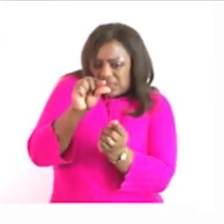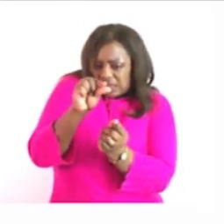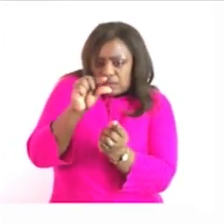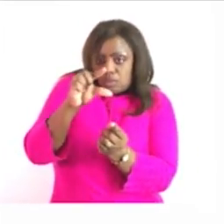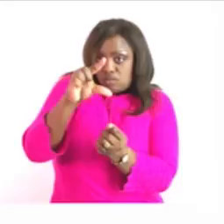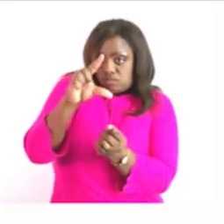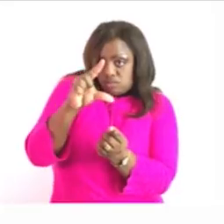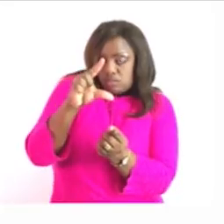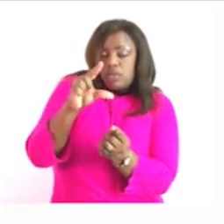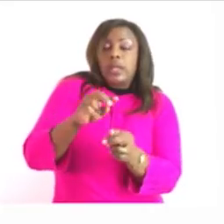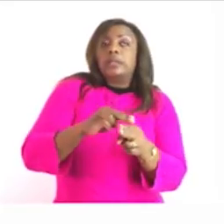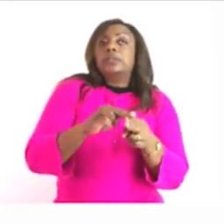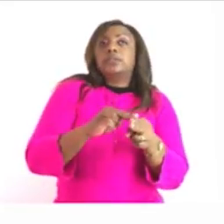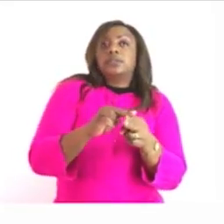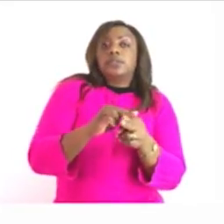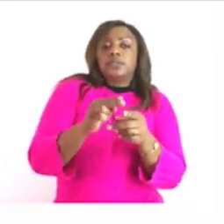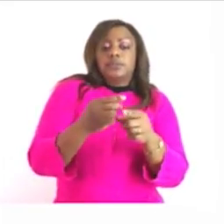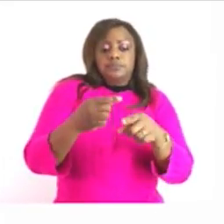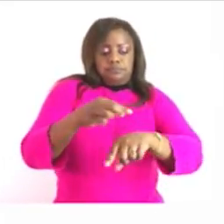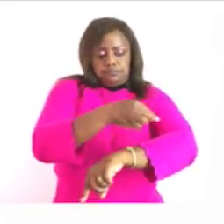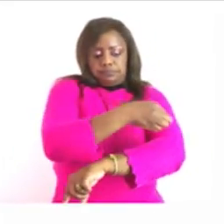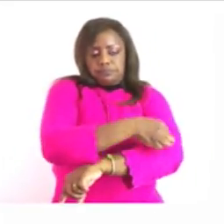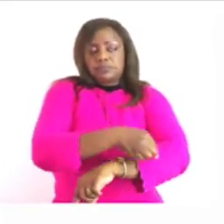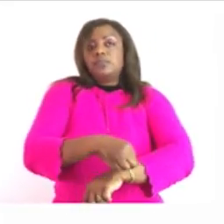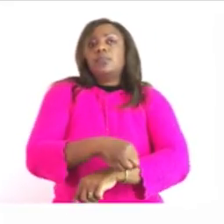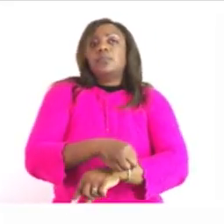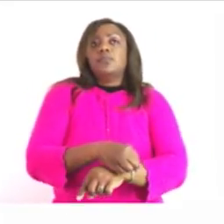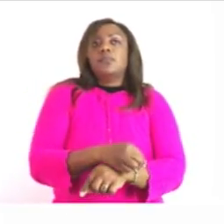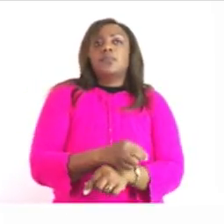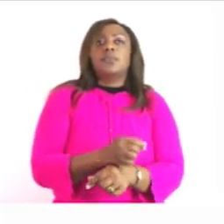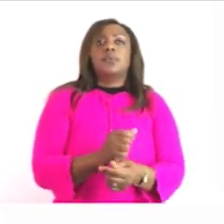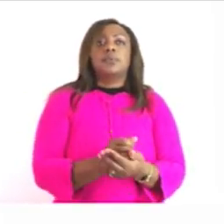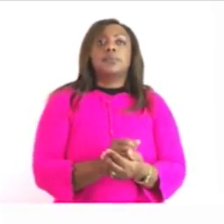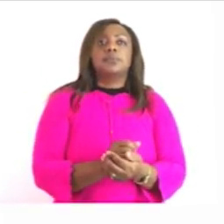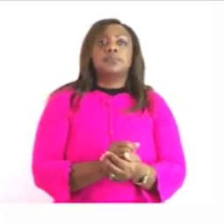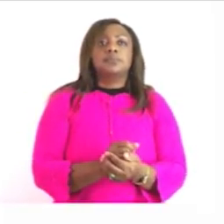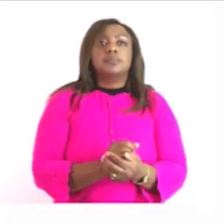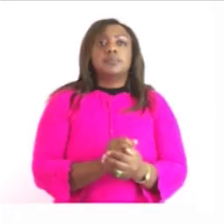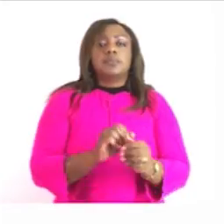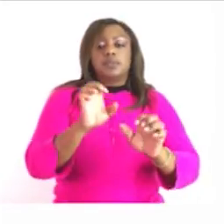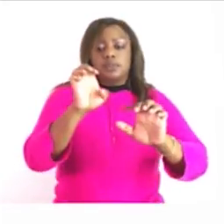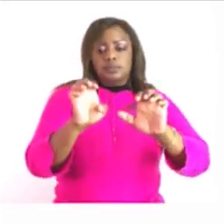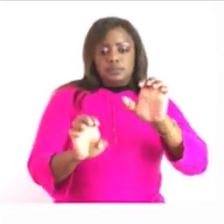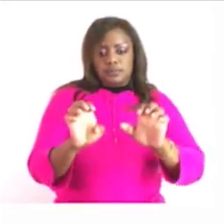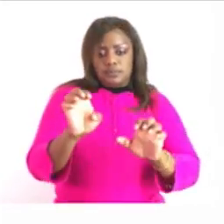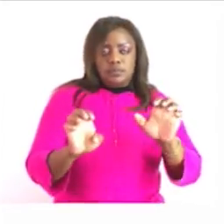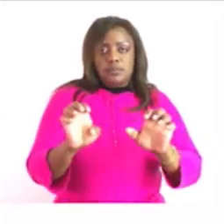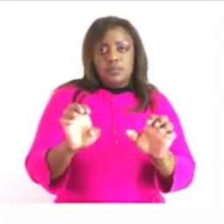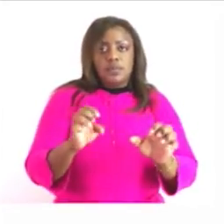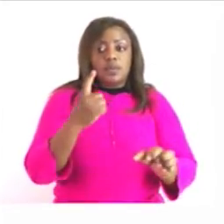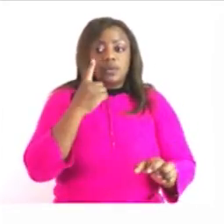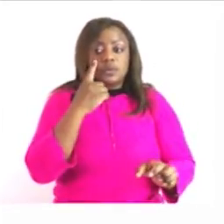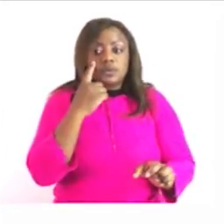and this should be the actual answer you are getting evaluation assessing assessing